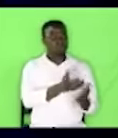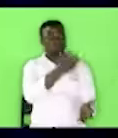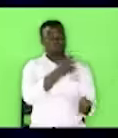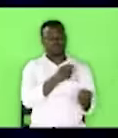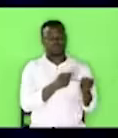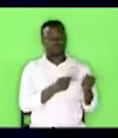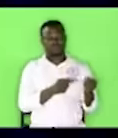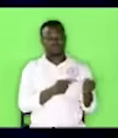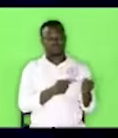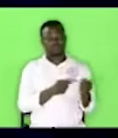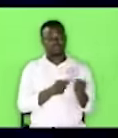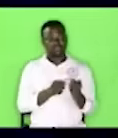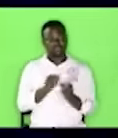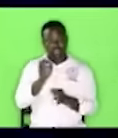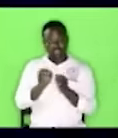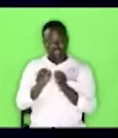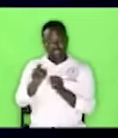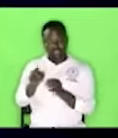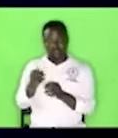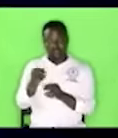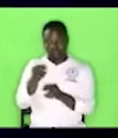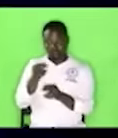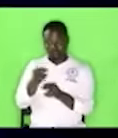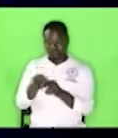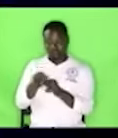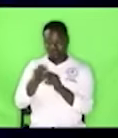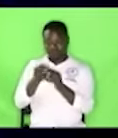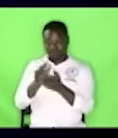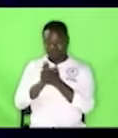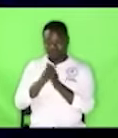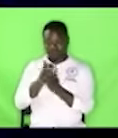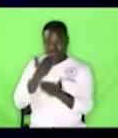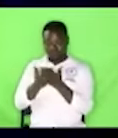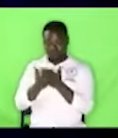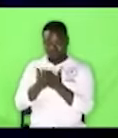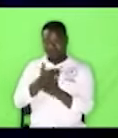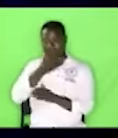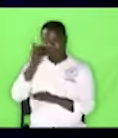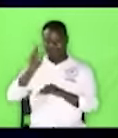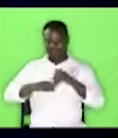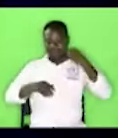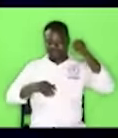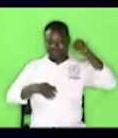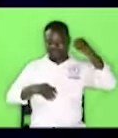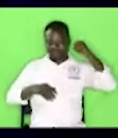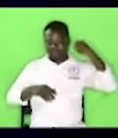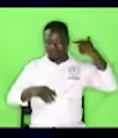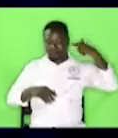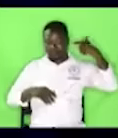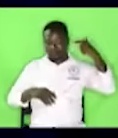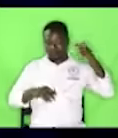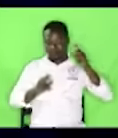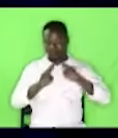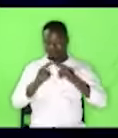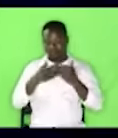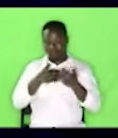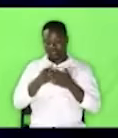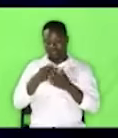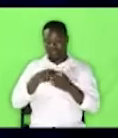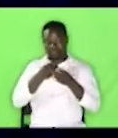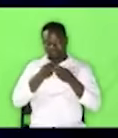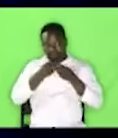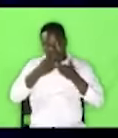esteemed is better than silver than and gold. So all that I've said, the greatest of them